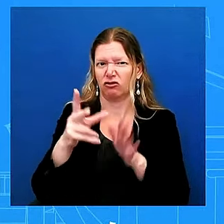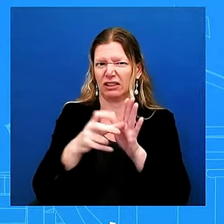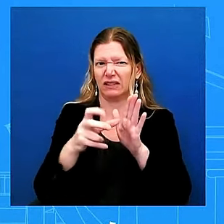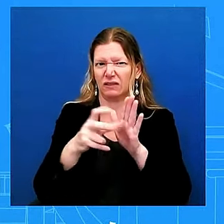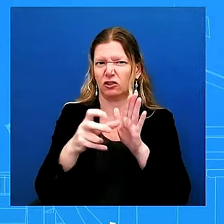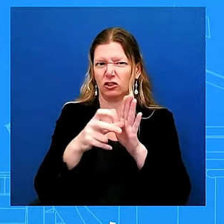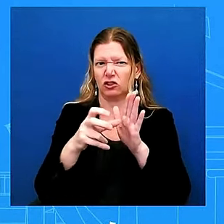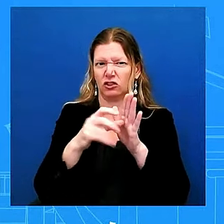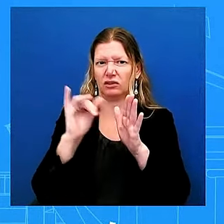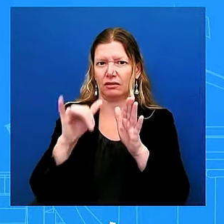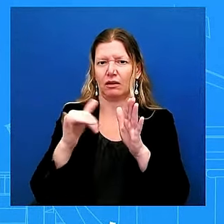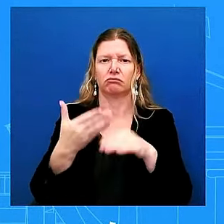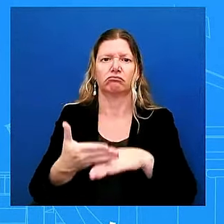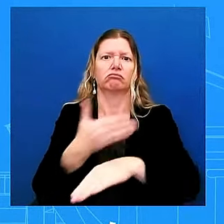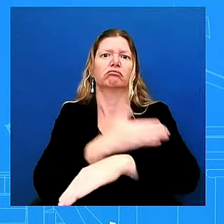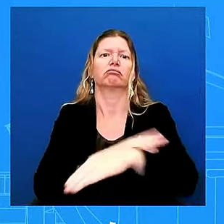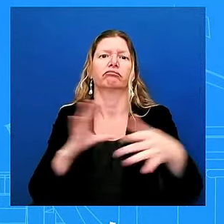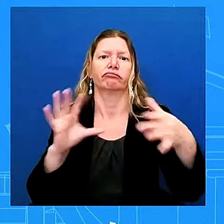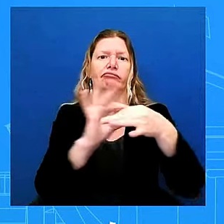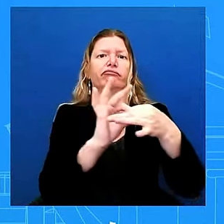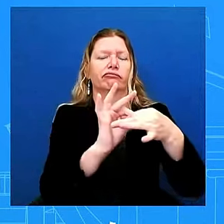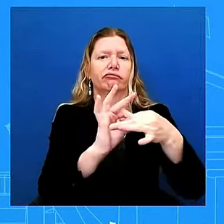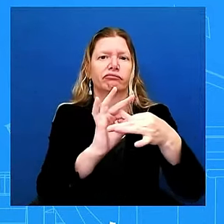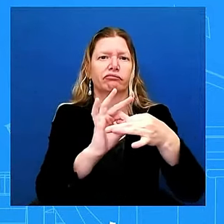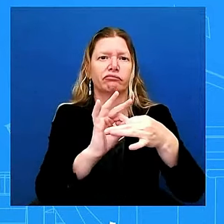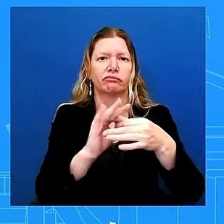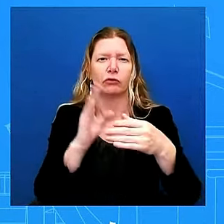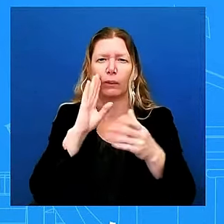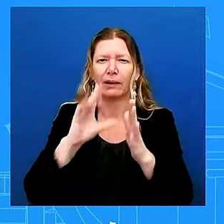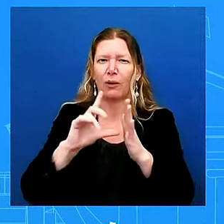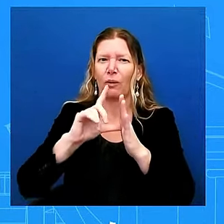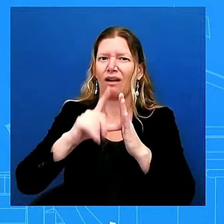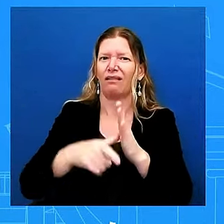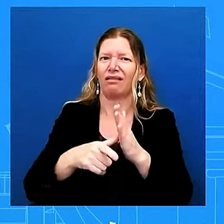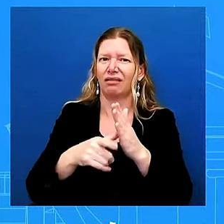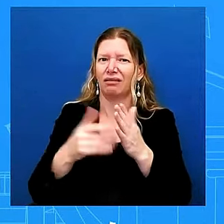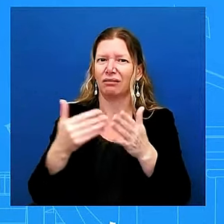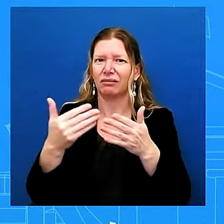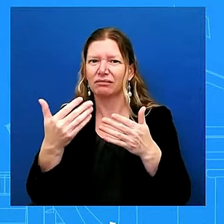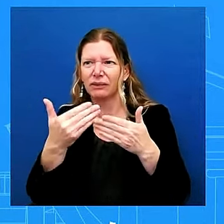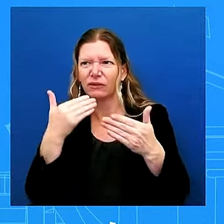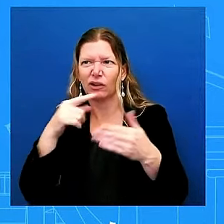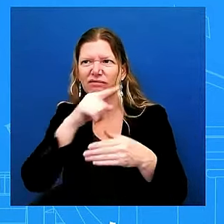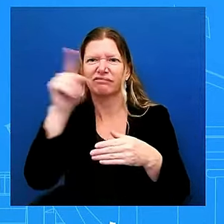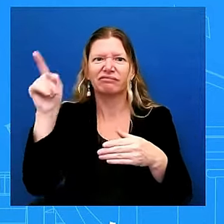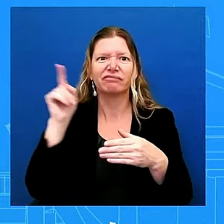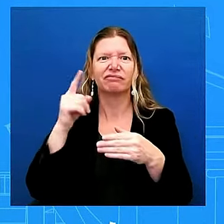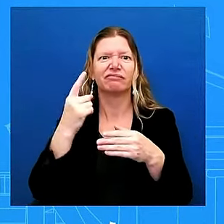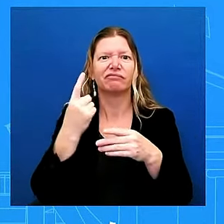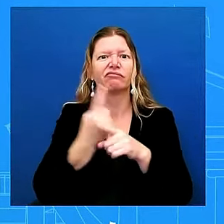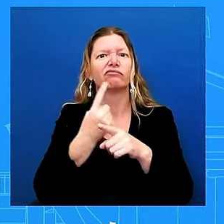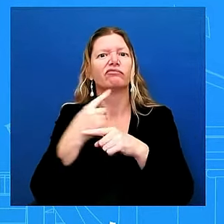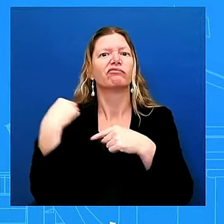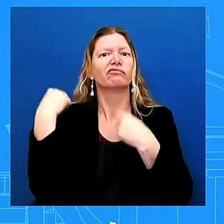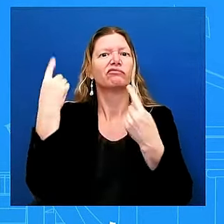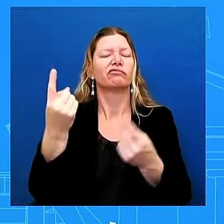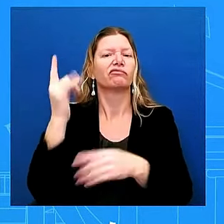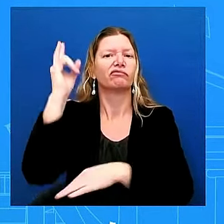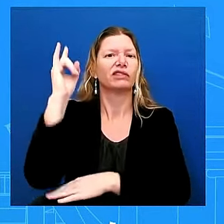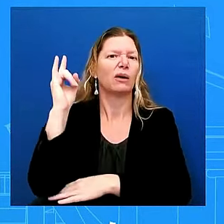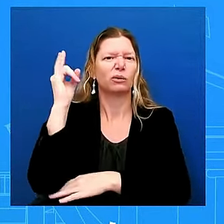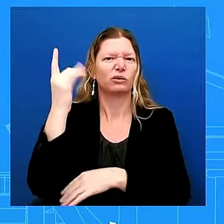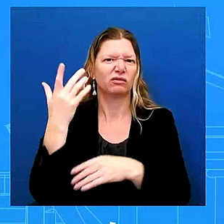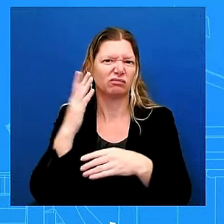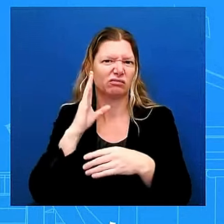upon will be working again so we have a multi-pronged effort when we need to get communications capabilities in involving a variety of technologies